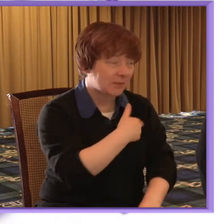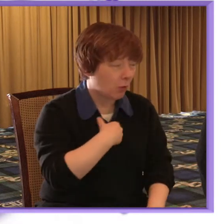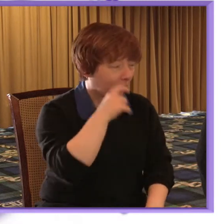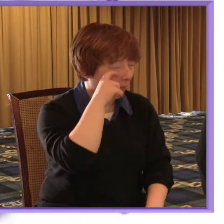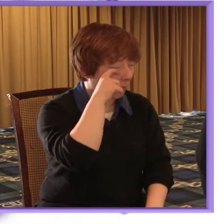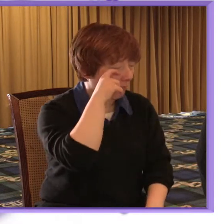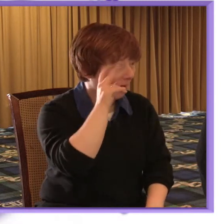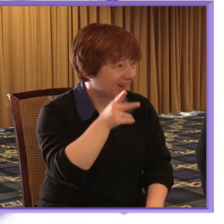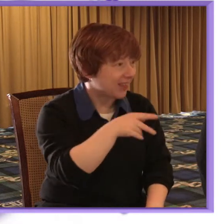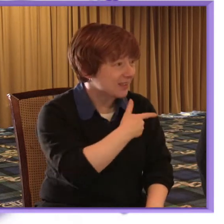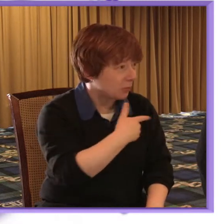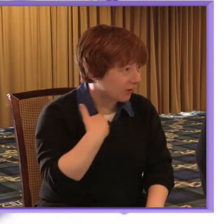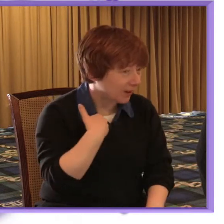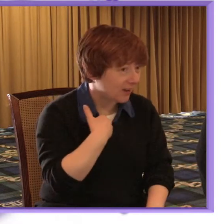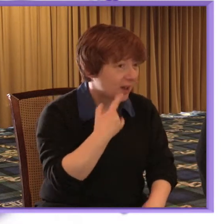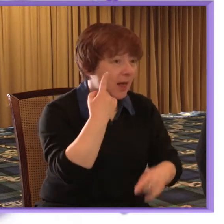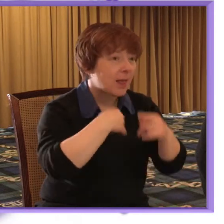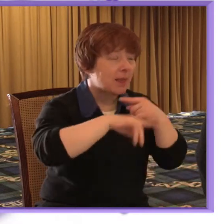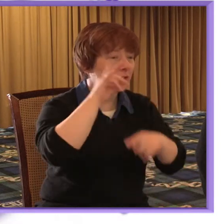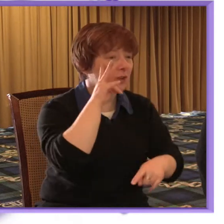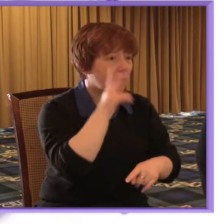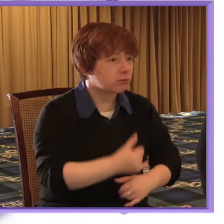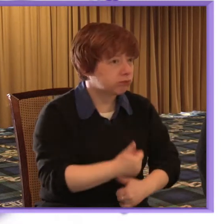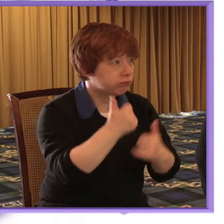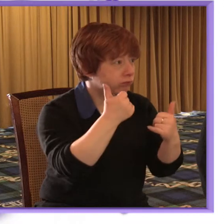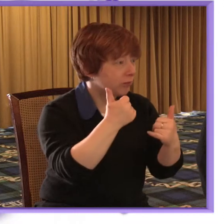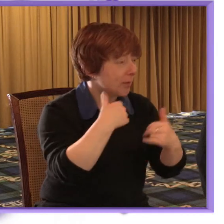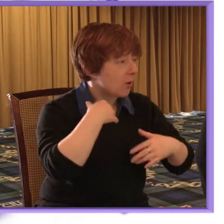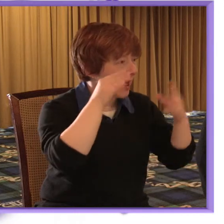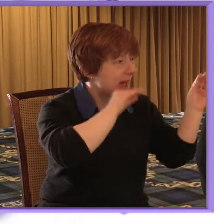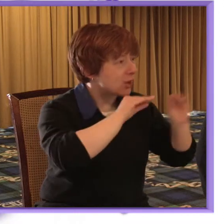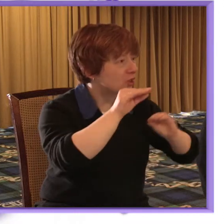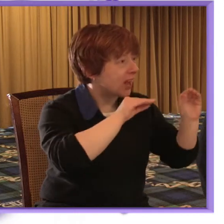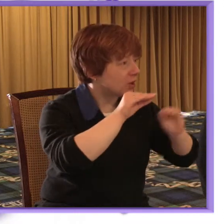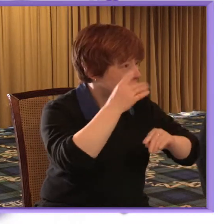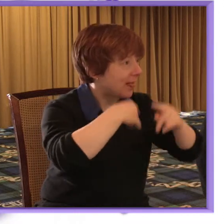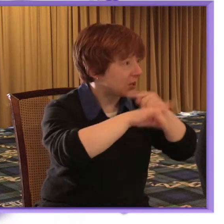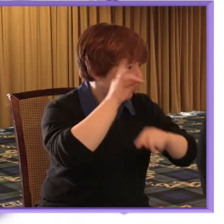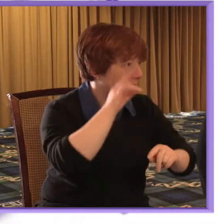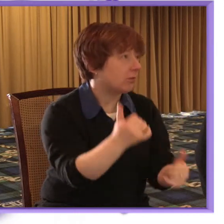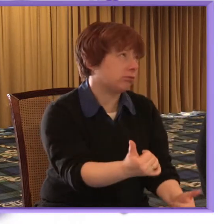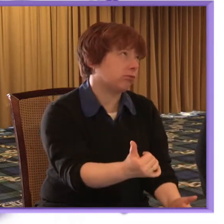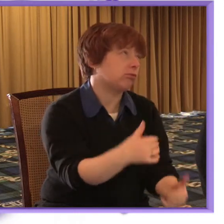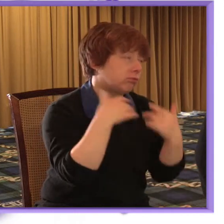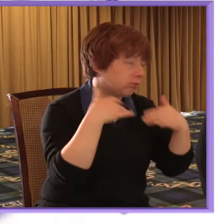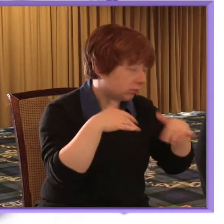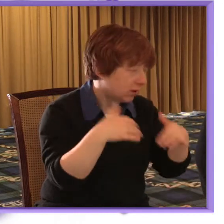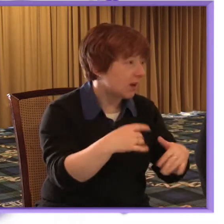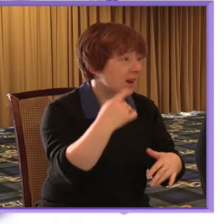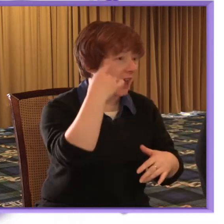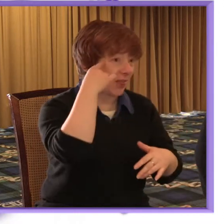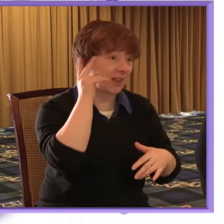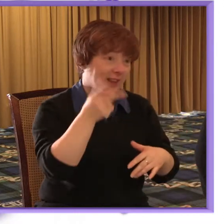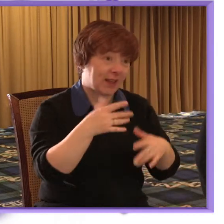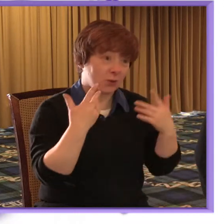watched an inspirational piece that actually was about education not about psychological professions I think you'd agree with me we've watched an inspirational